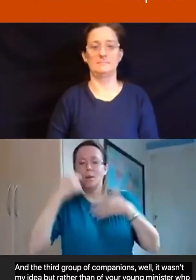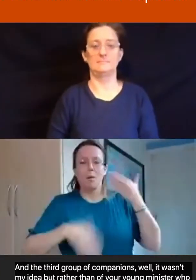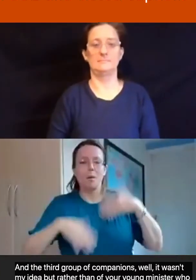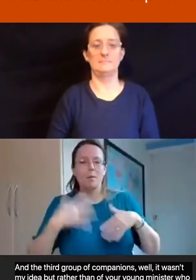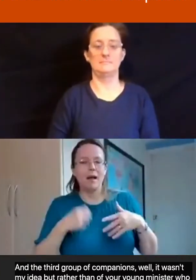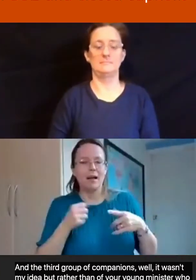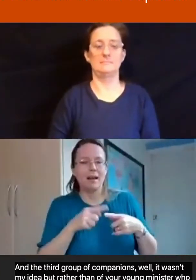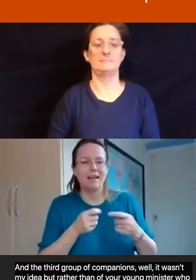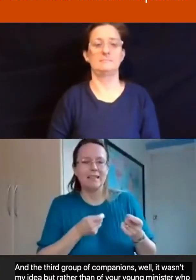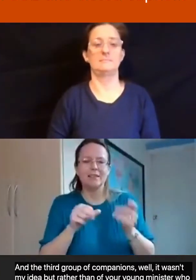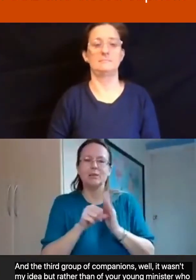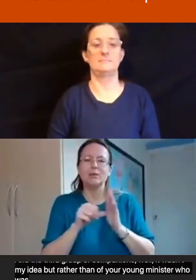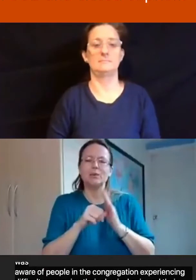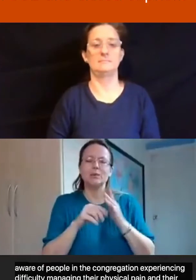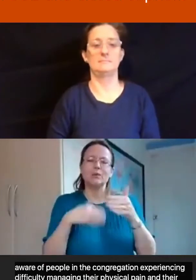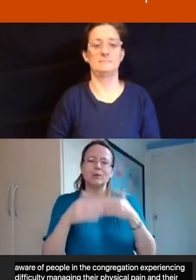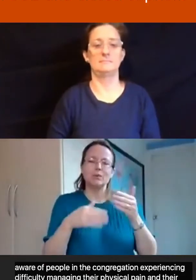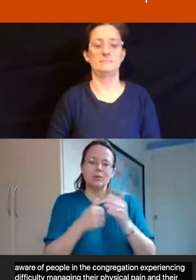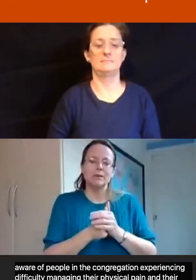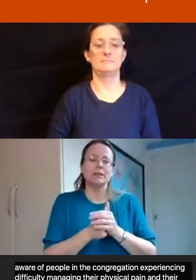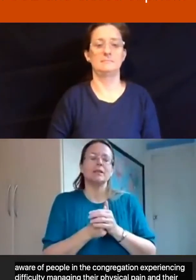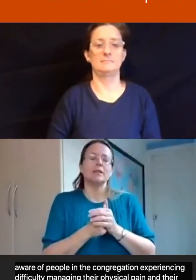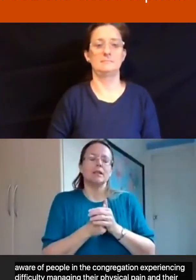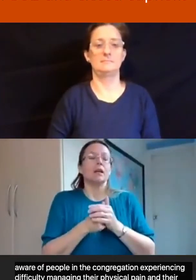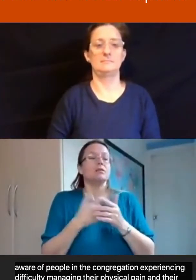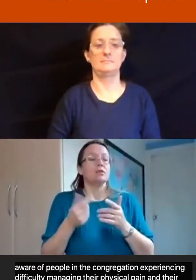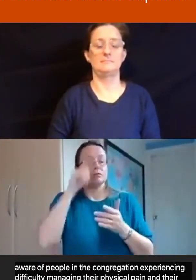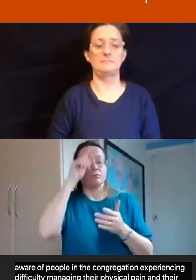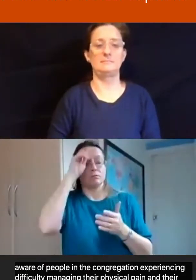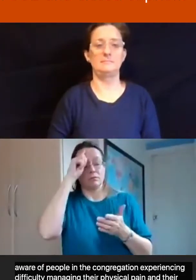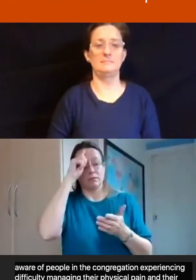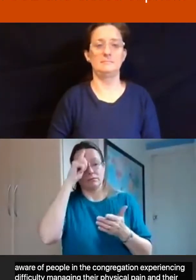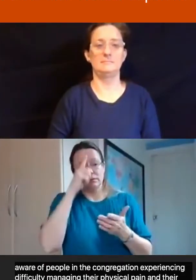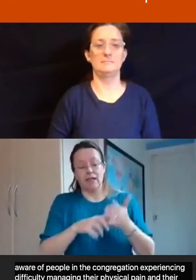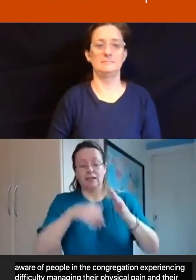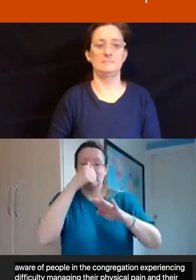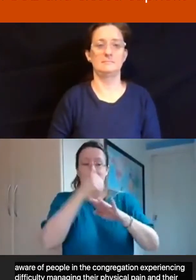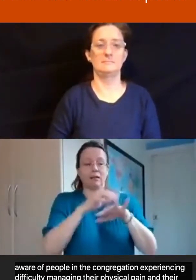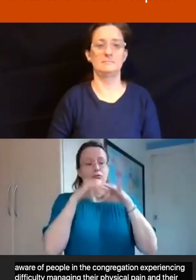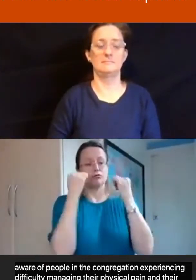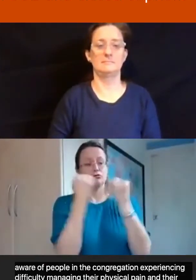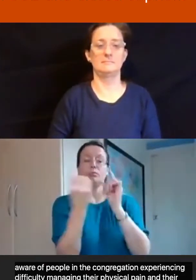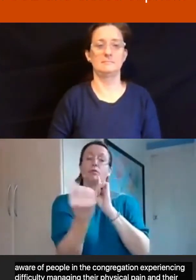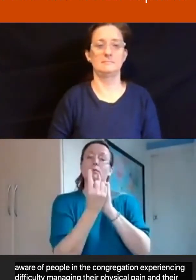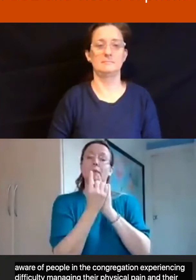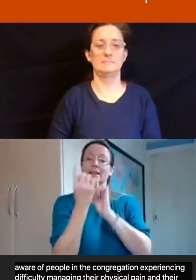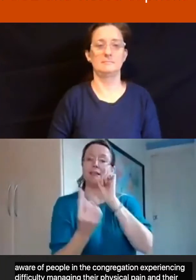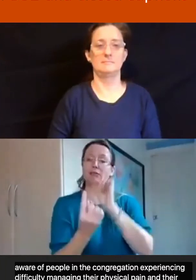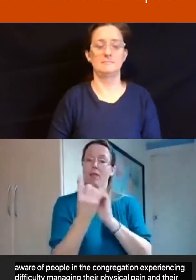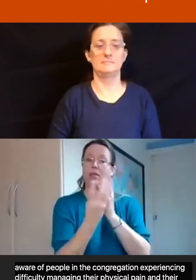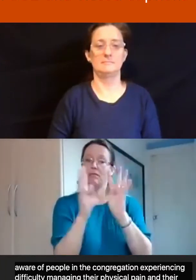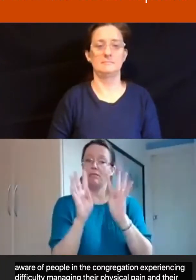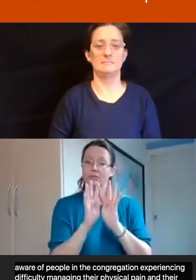and suggesting that we might find encouragement to occasionally meeting together. There were a couple